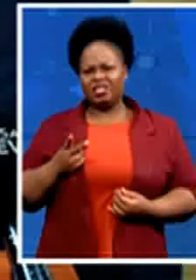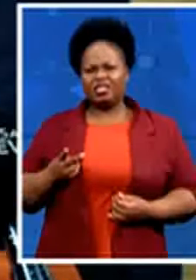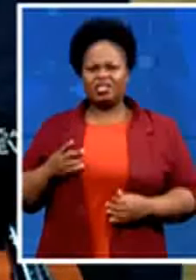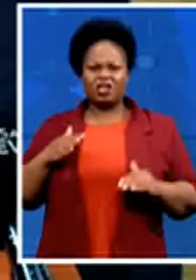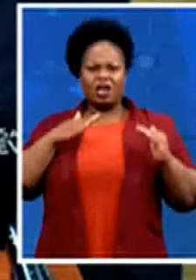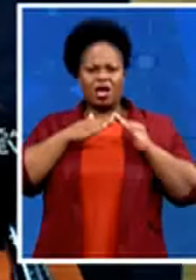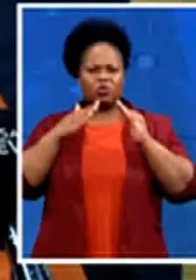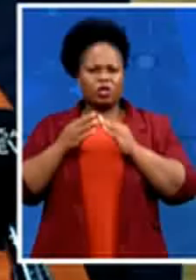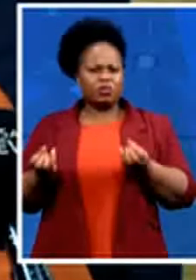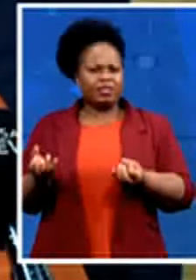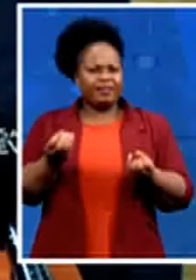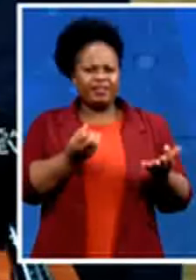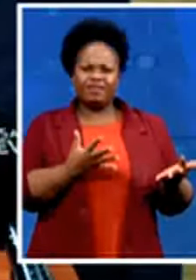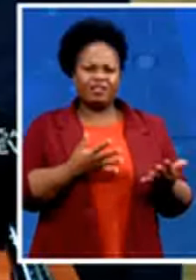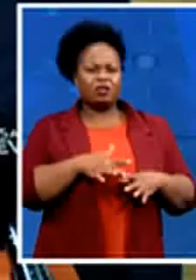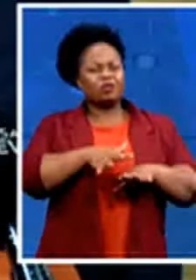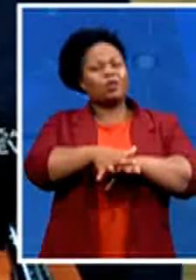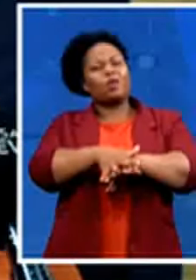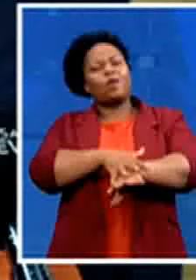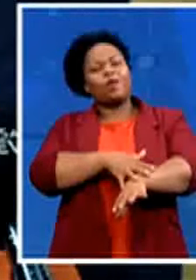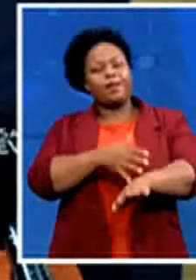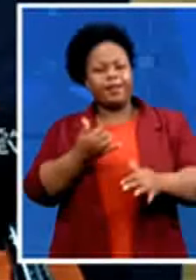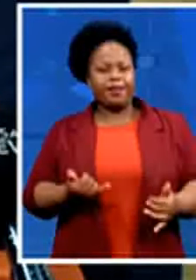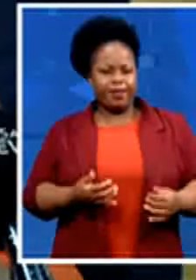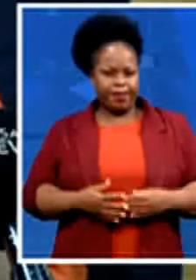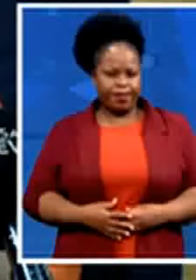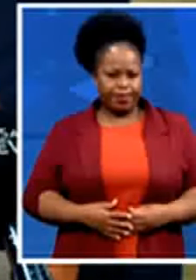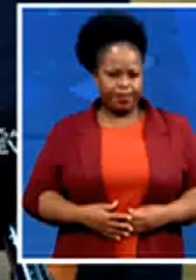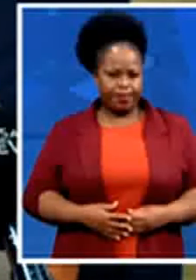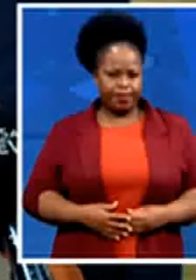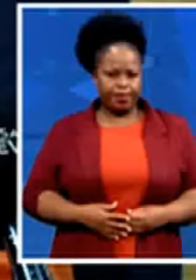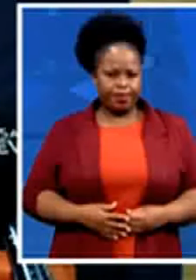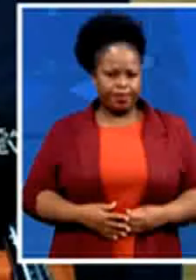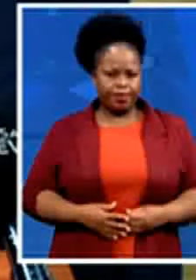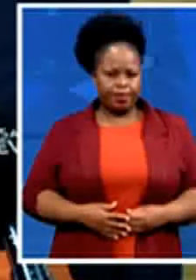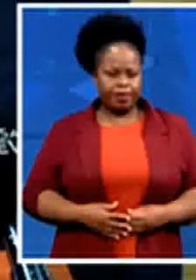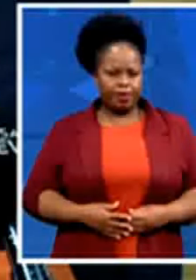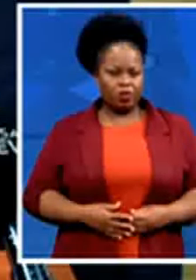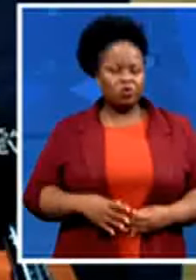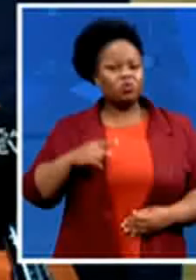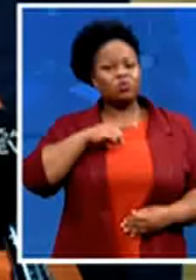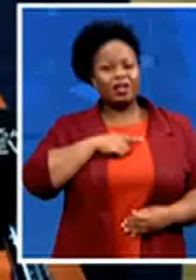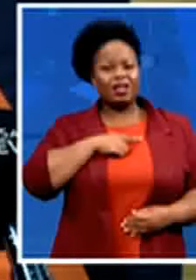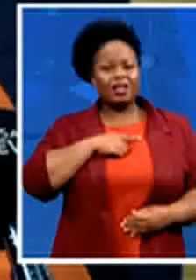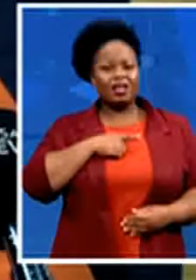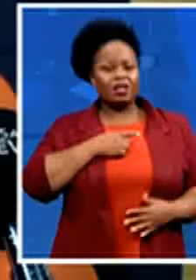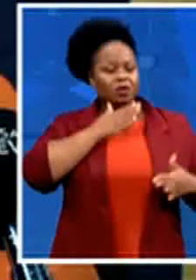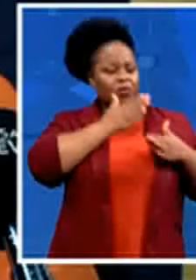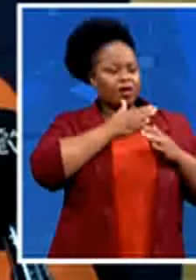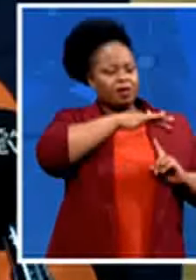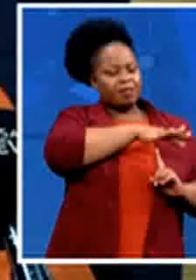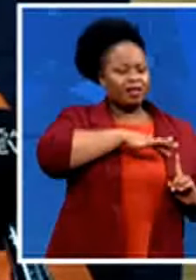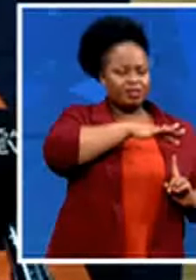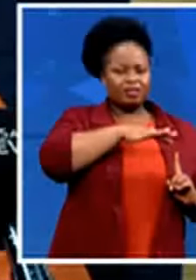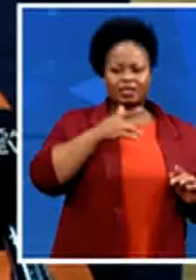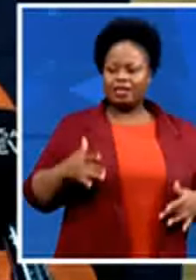and it's often very far from where people work and where people live so